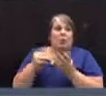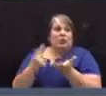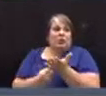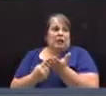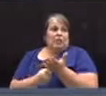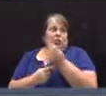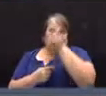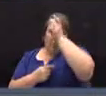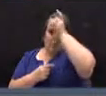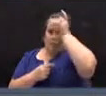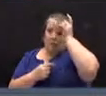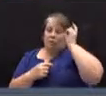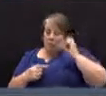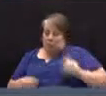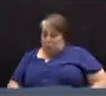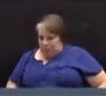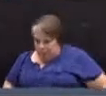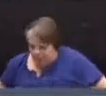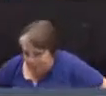Mr. Montgomery.